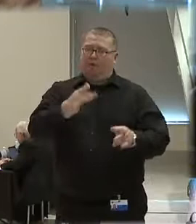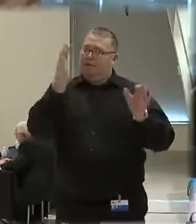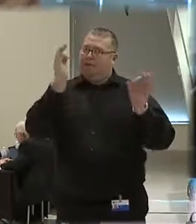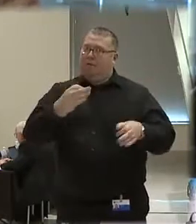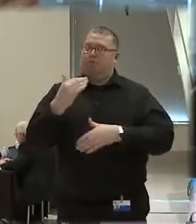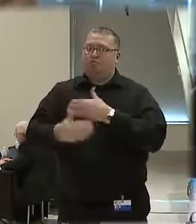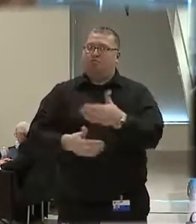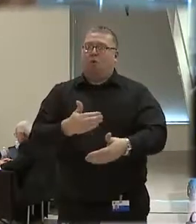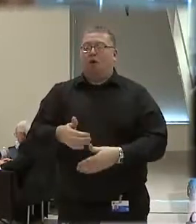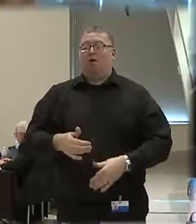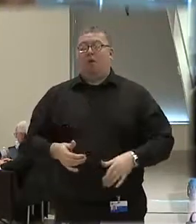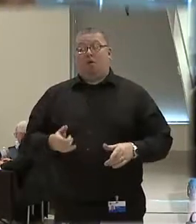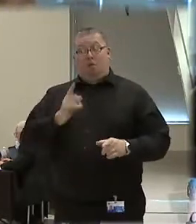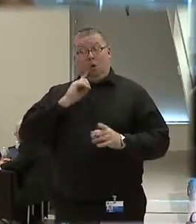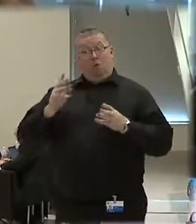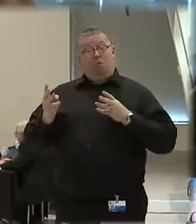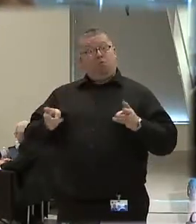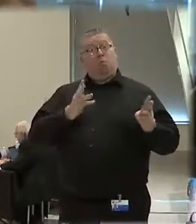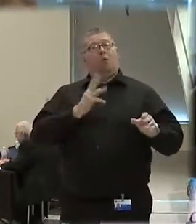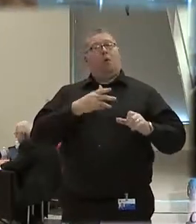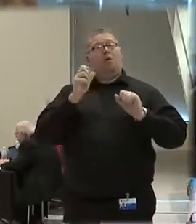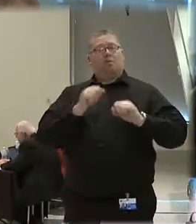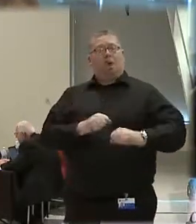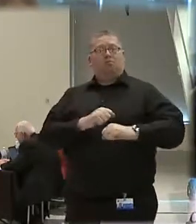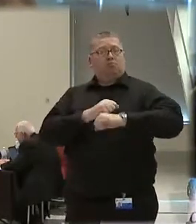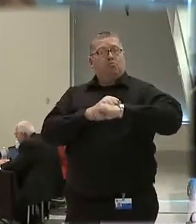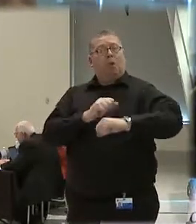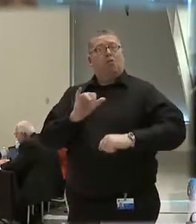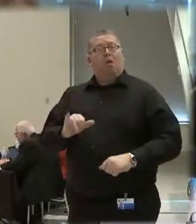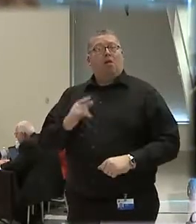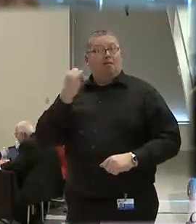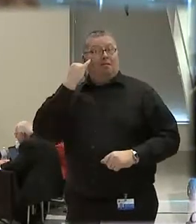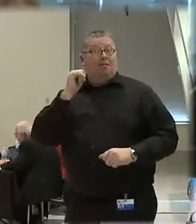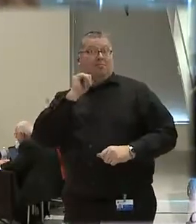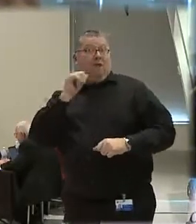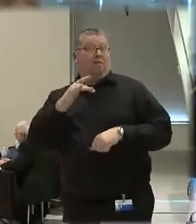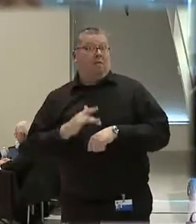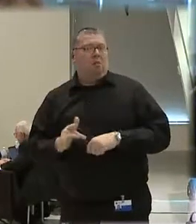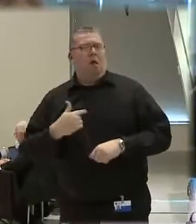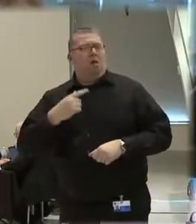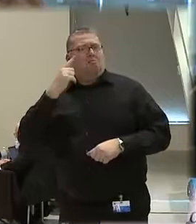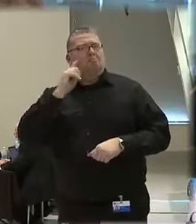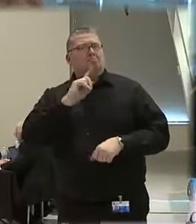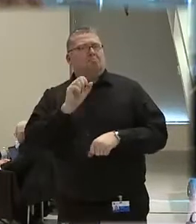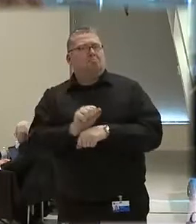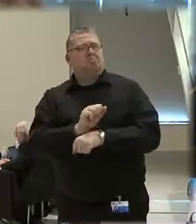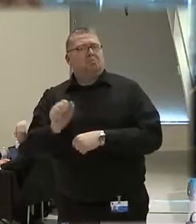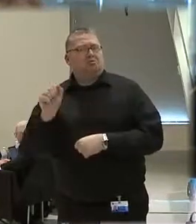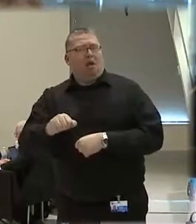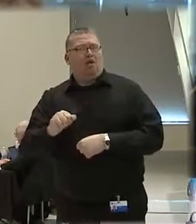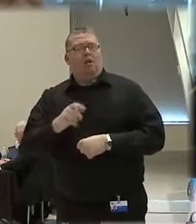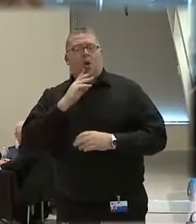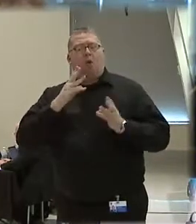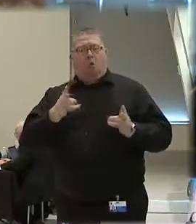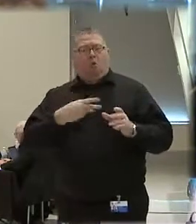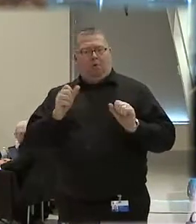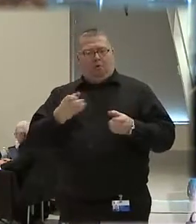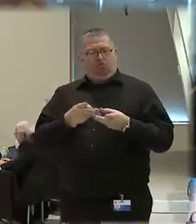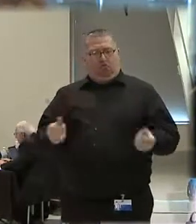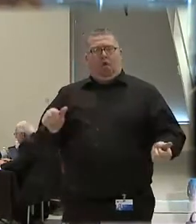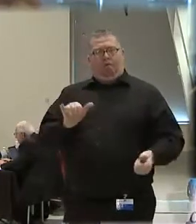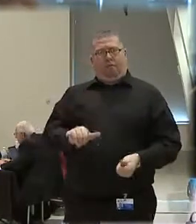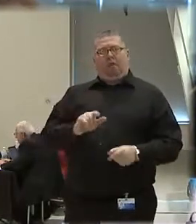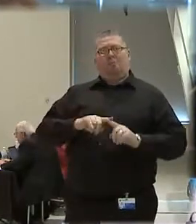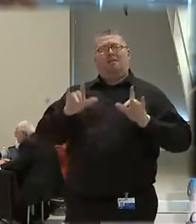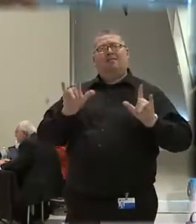I think, now, are there ways that we can safeguard around it if that is not available? I think there are. There are ways that we can get around it. But